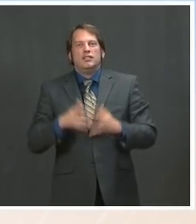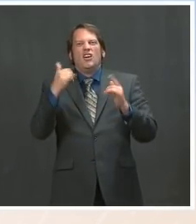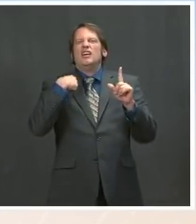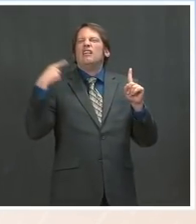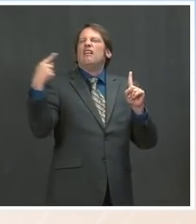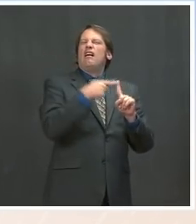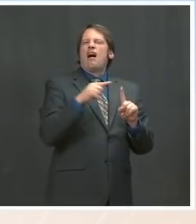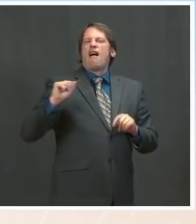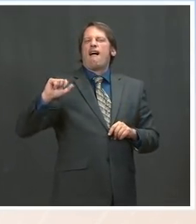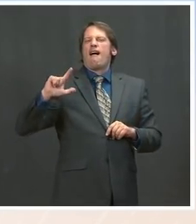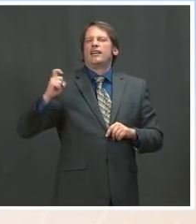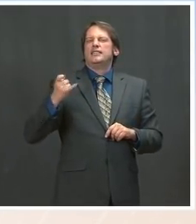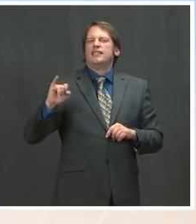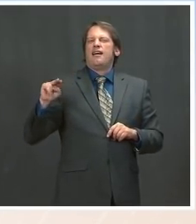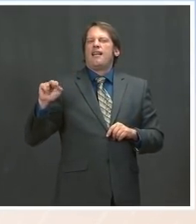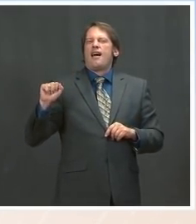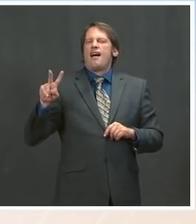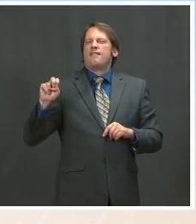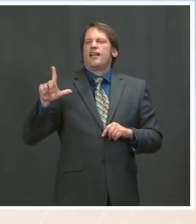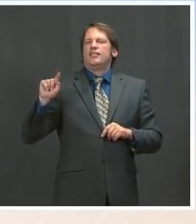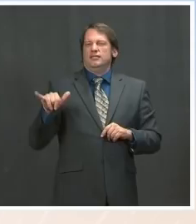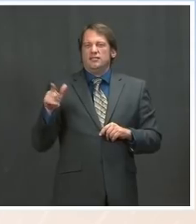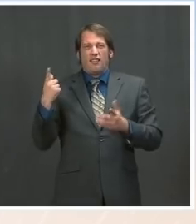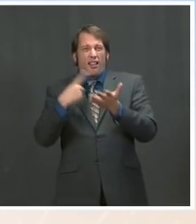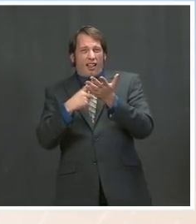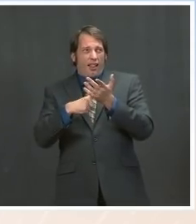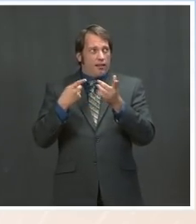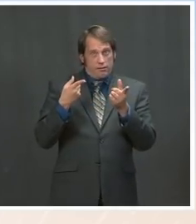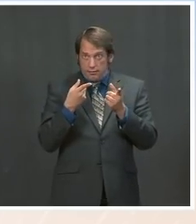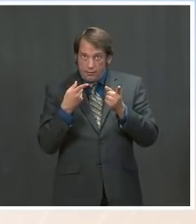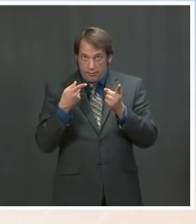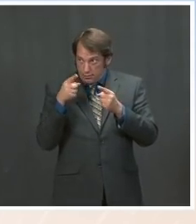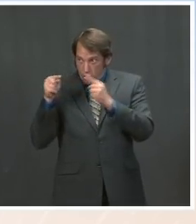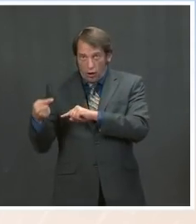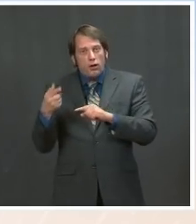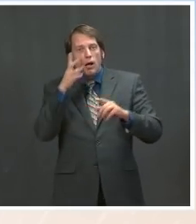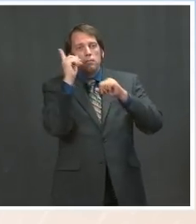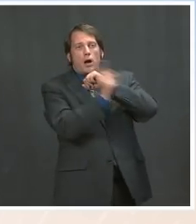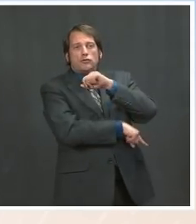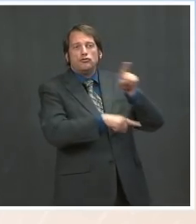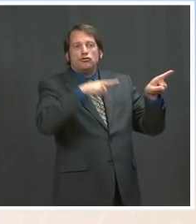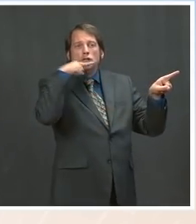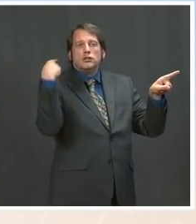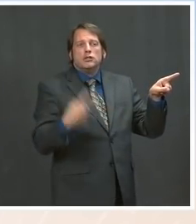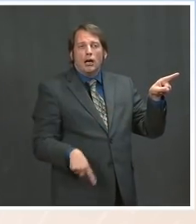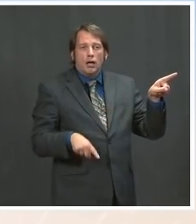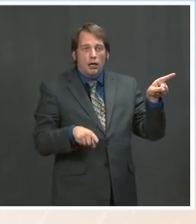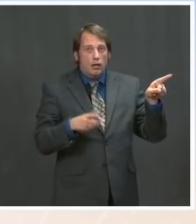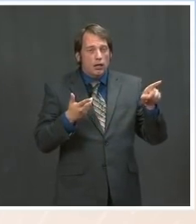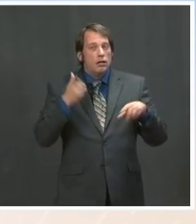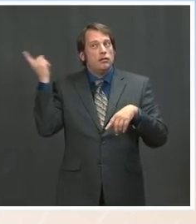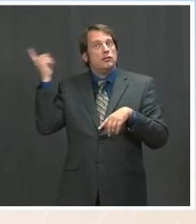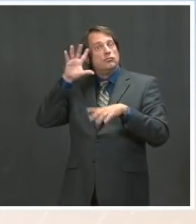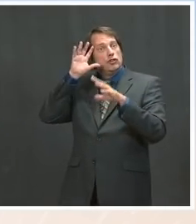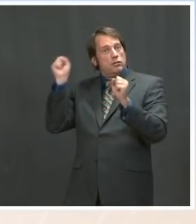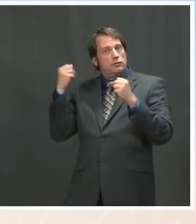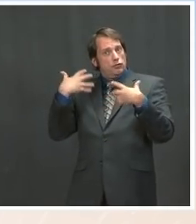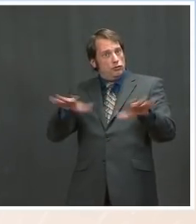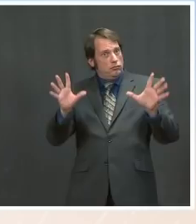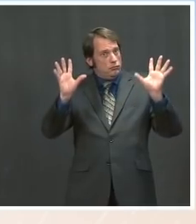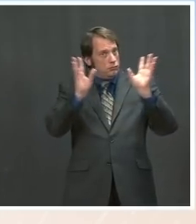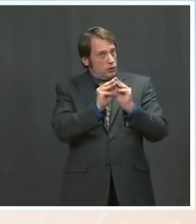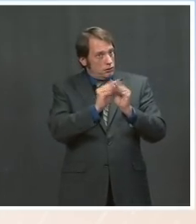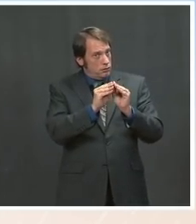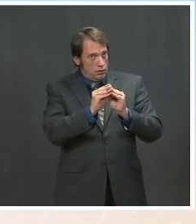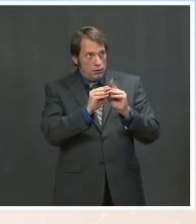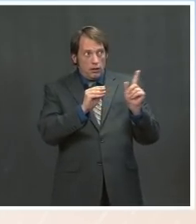President Biden, obviously, has requested a summit with Vladimir Putin. If Navalny dies in Russian custody, is that summit still on